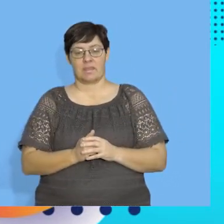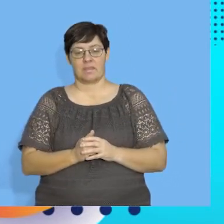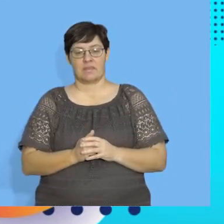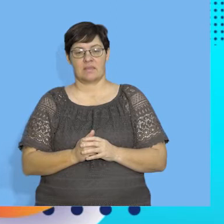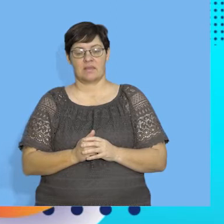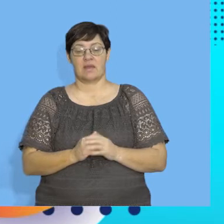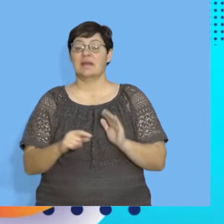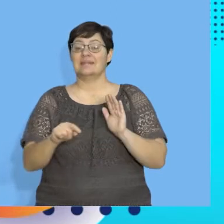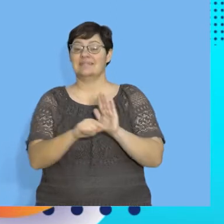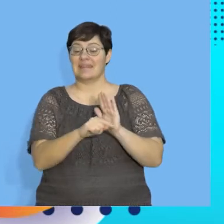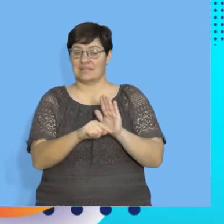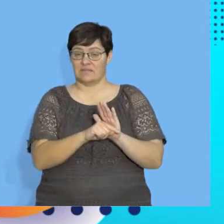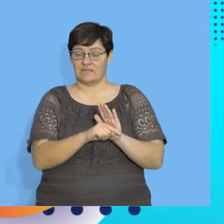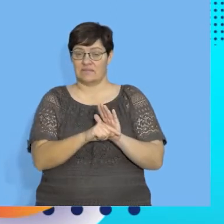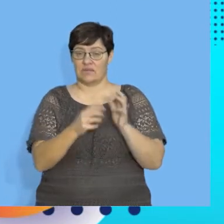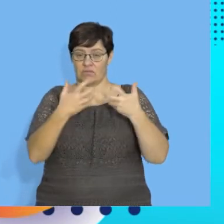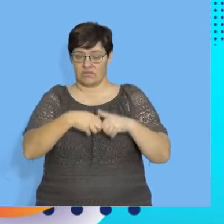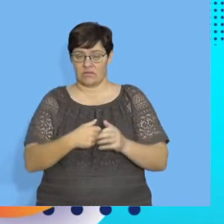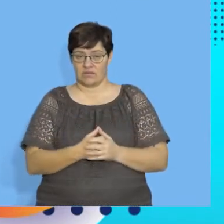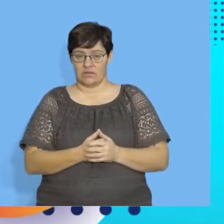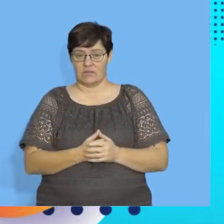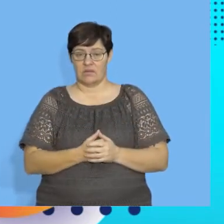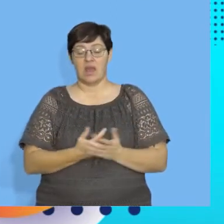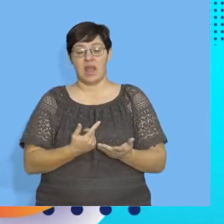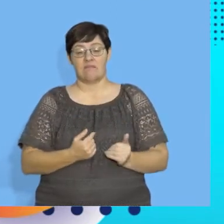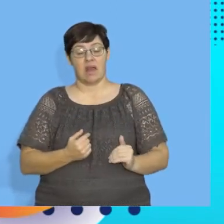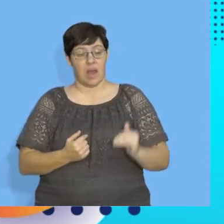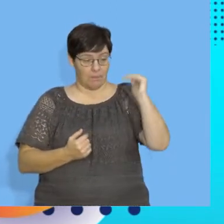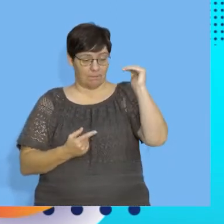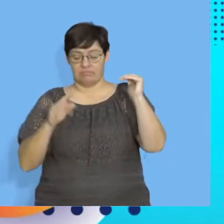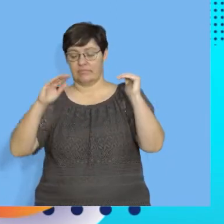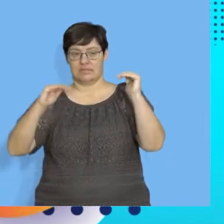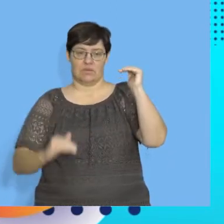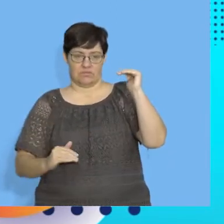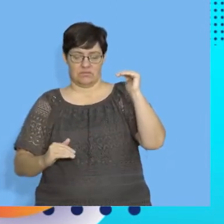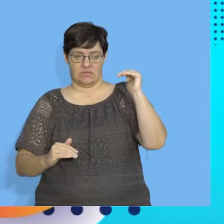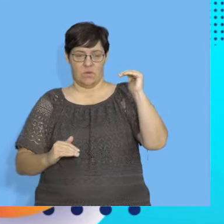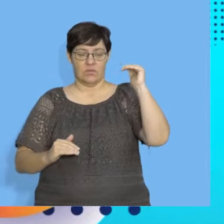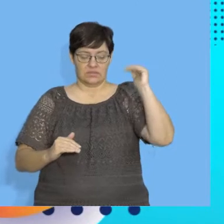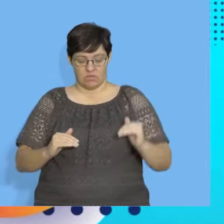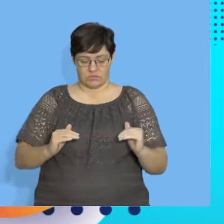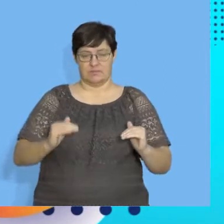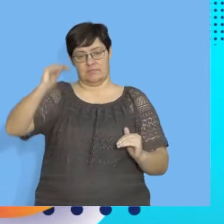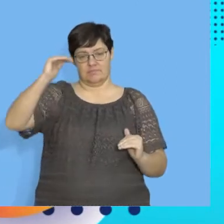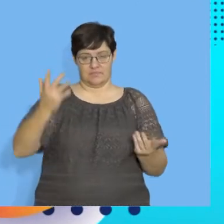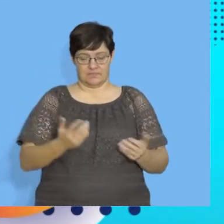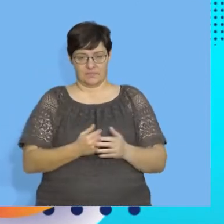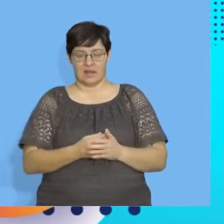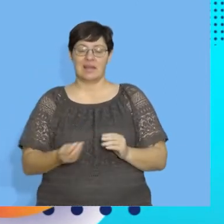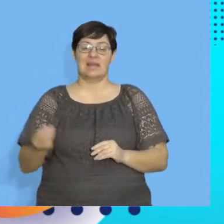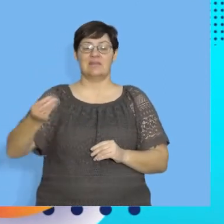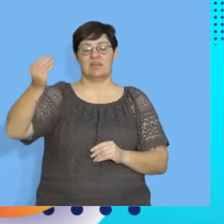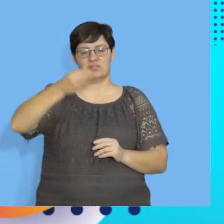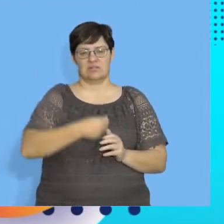And negative correlation, if one moves up, the other moves down. It could be something like this. Inflation.